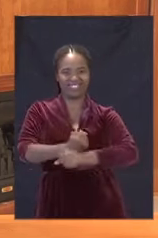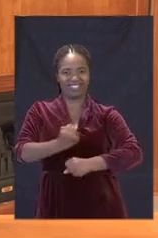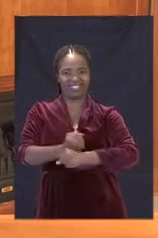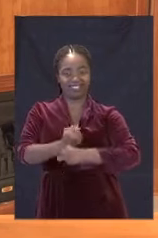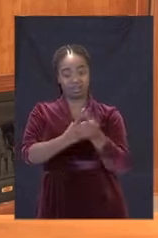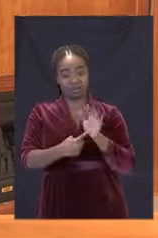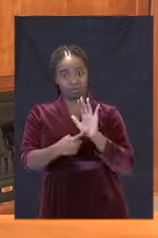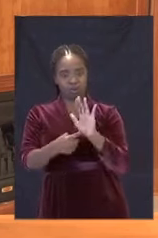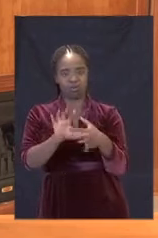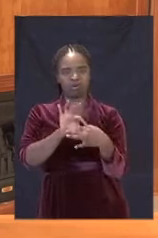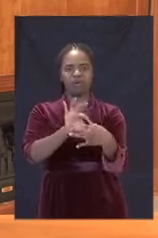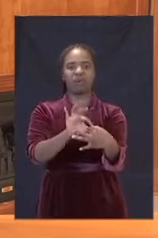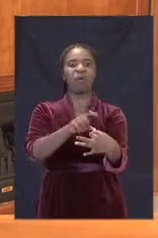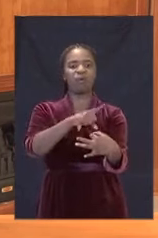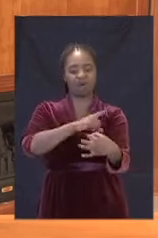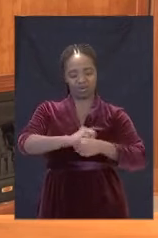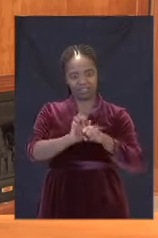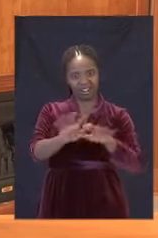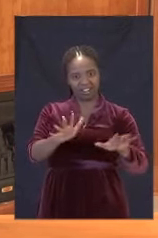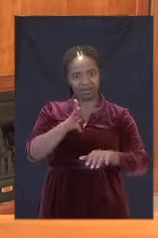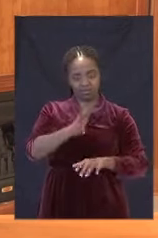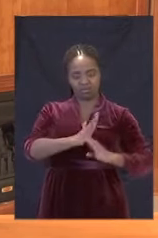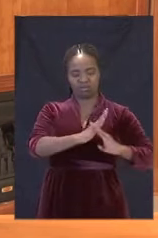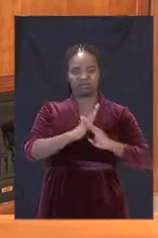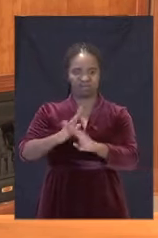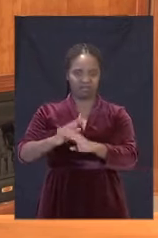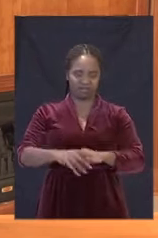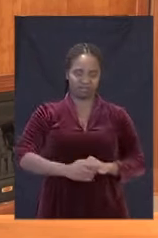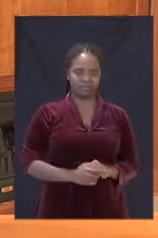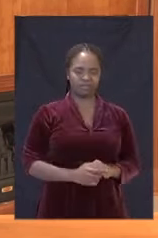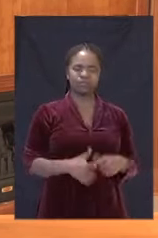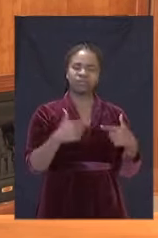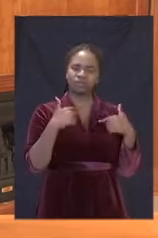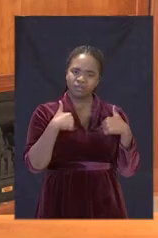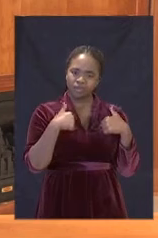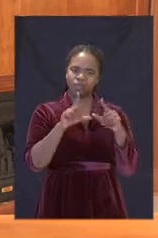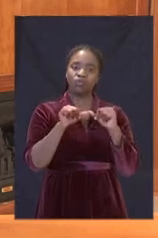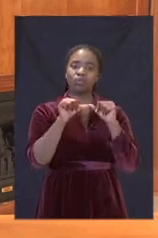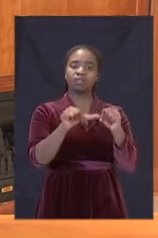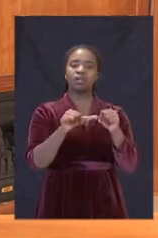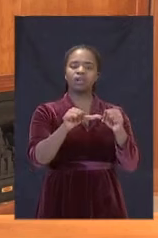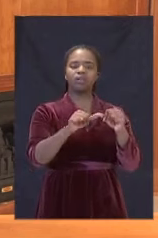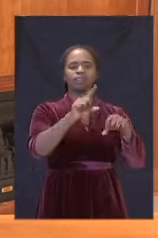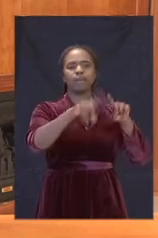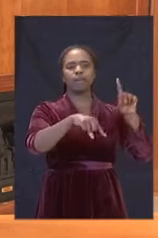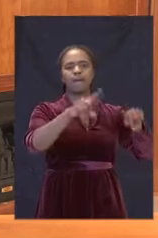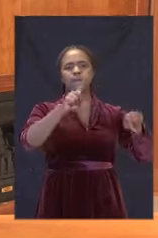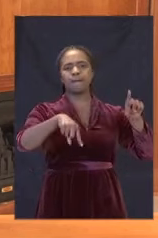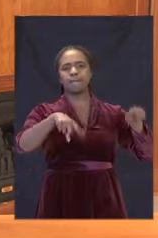to combat this virus. We will continue to engage with various